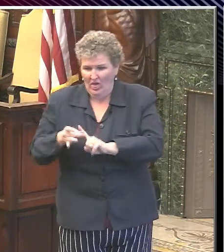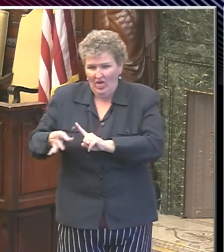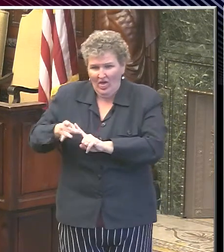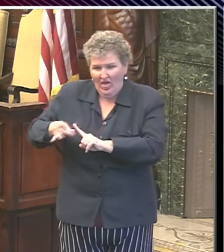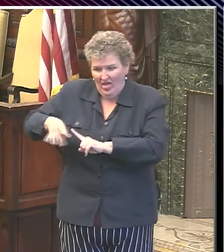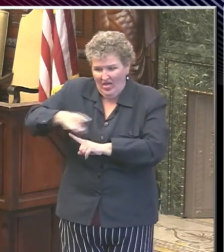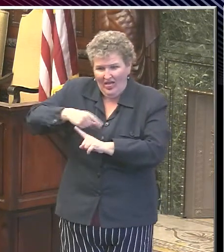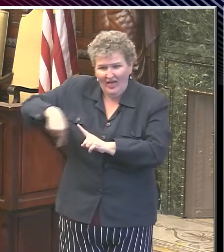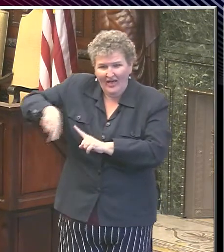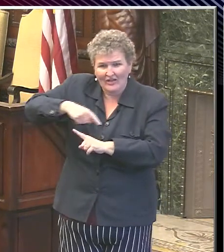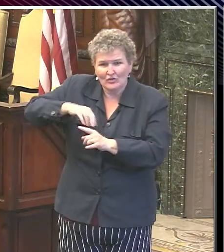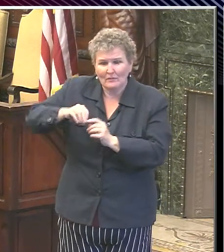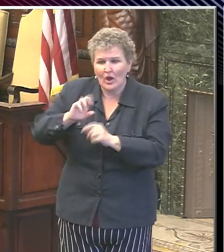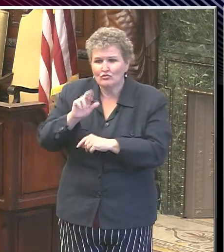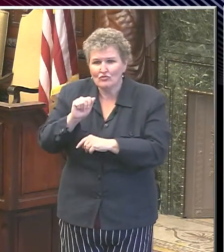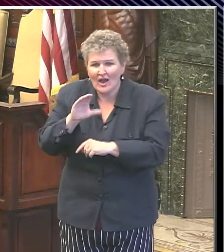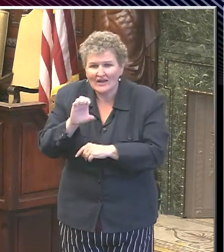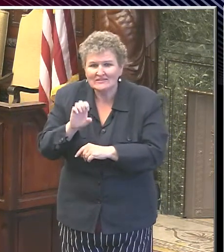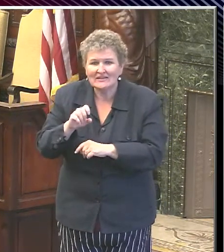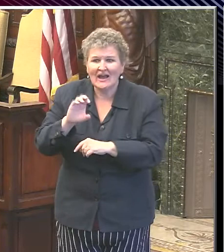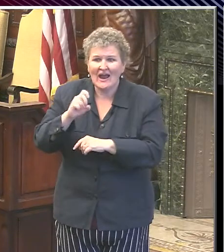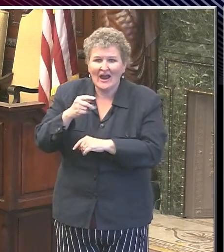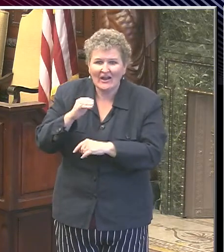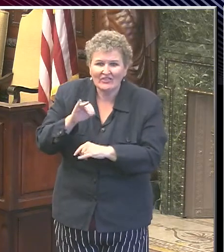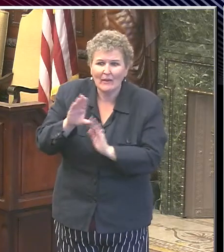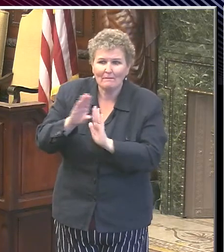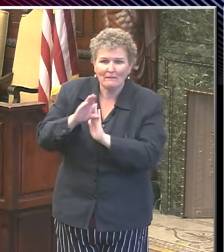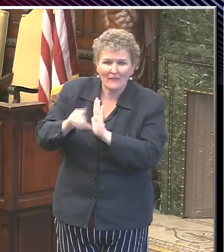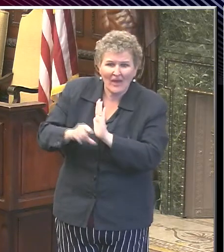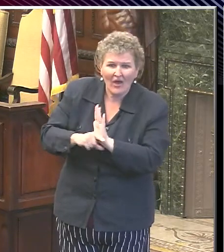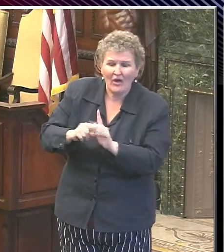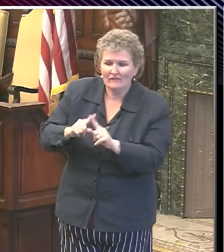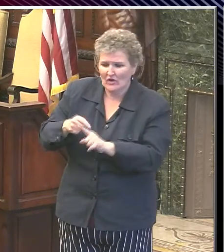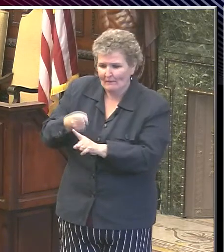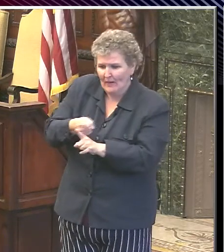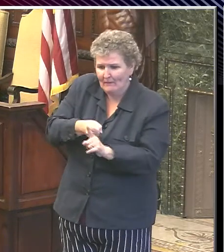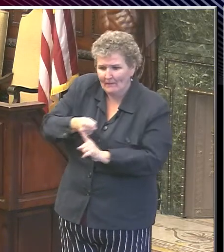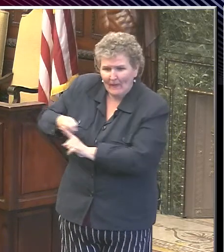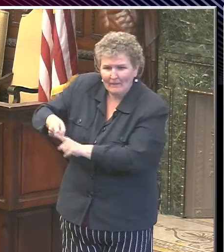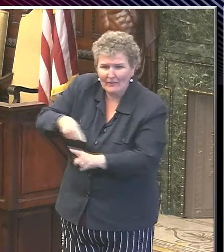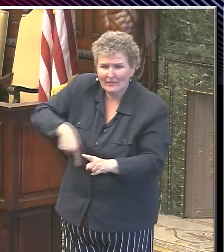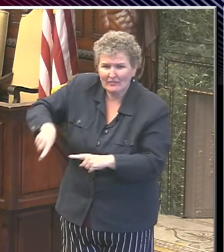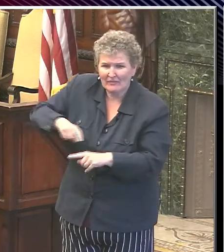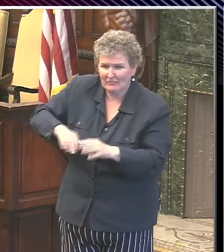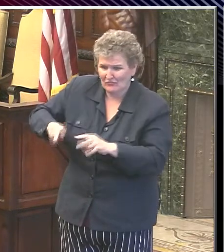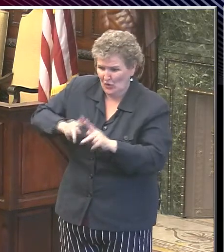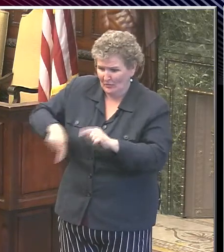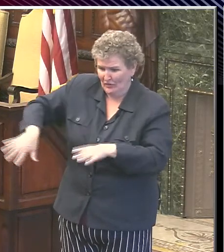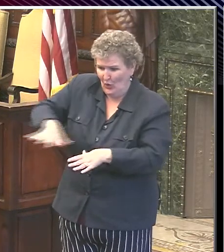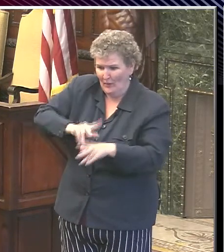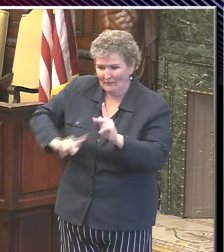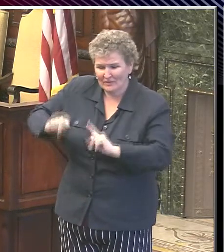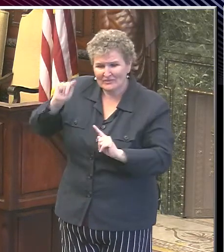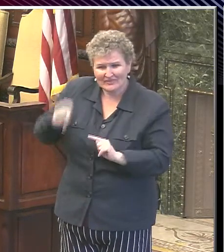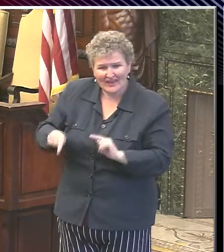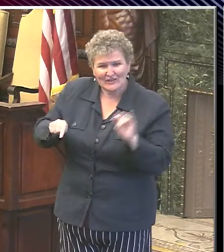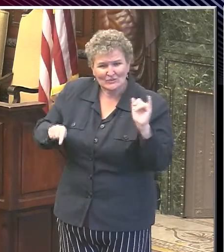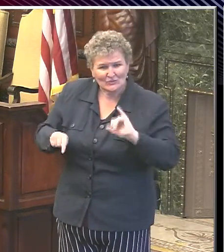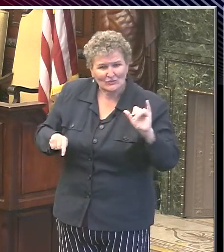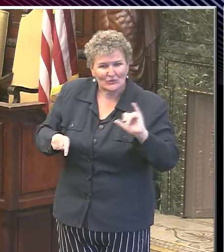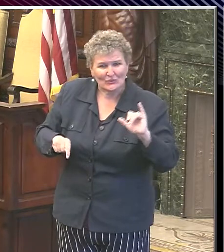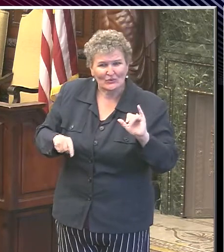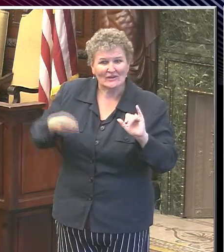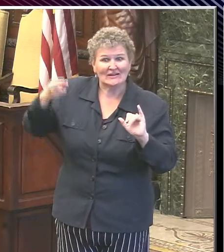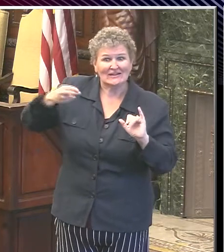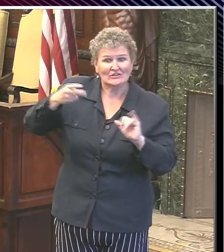And that is a deeper problem than you might think. It definitely is reflective of our history of racism in this